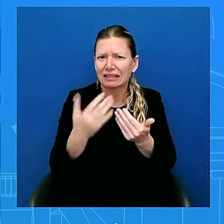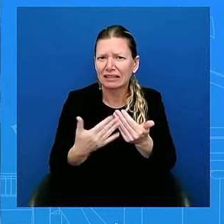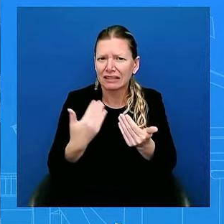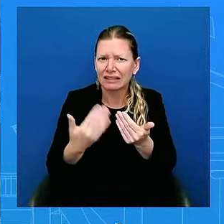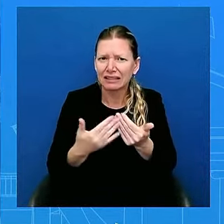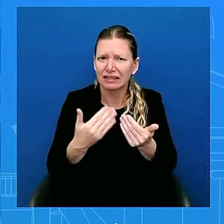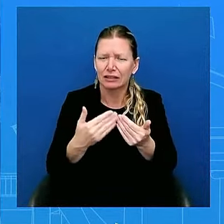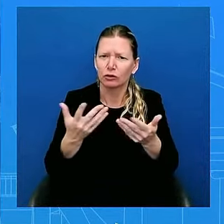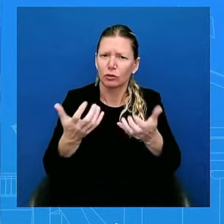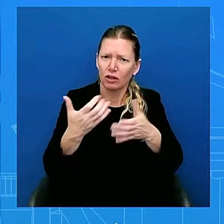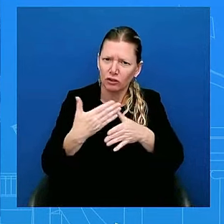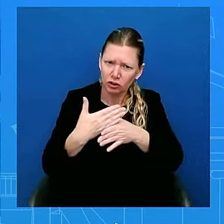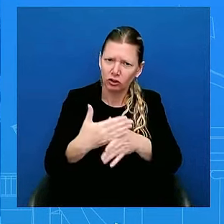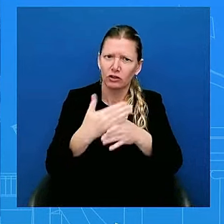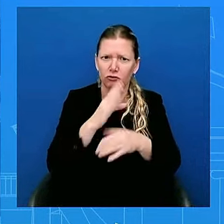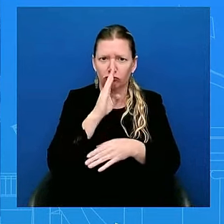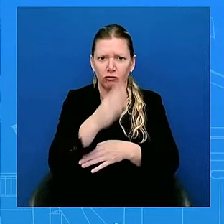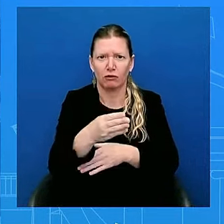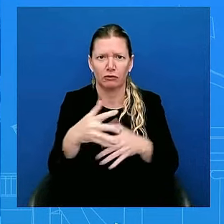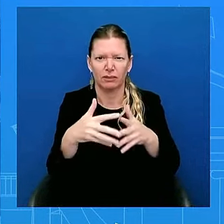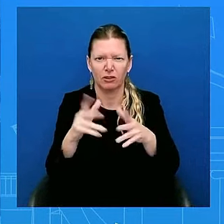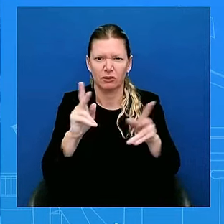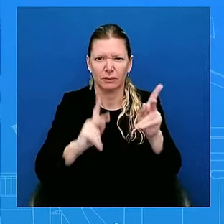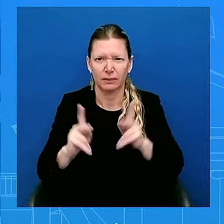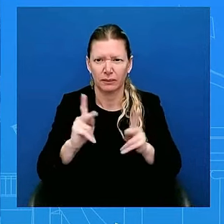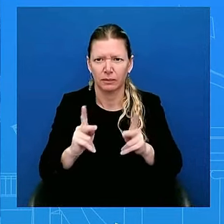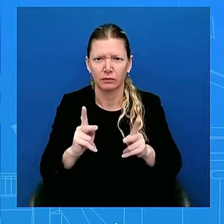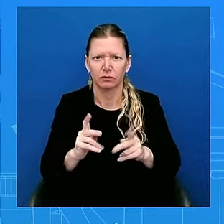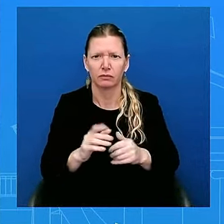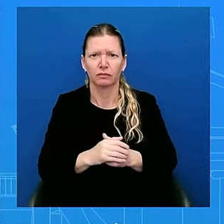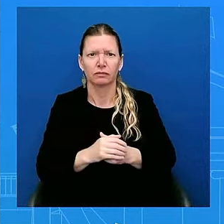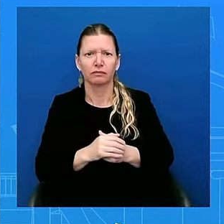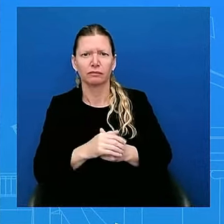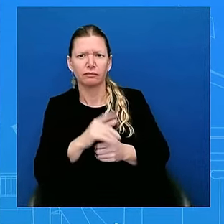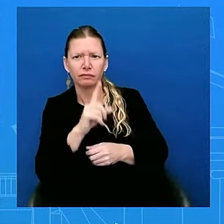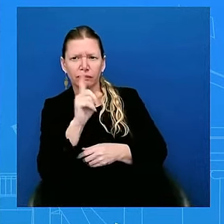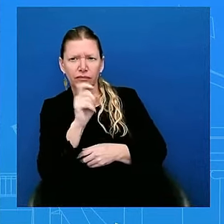now. My second question… I think… Thank you for approving that answer.